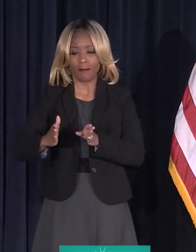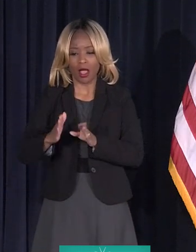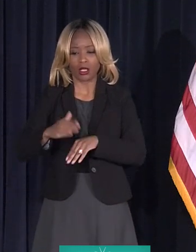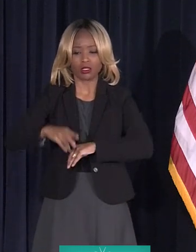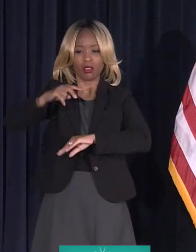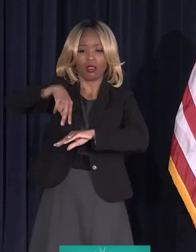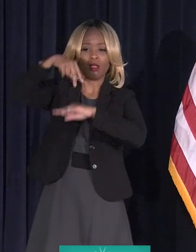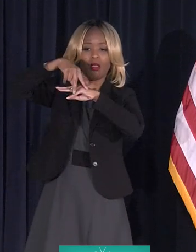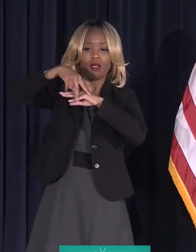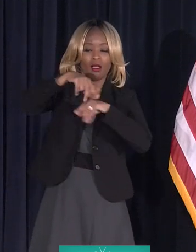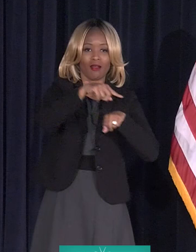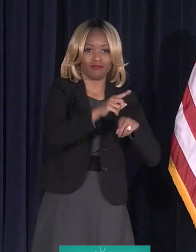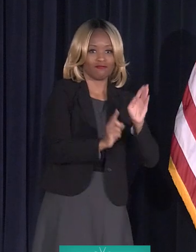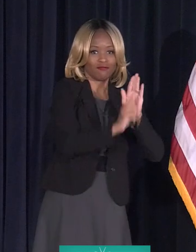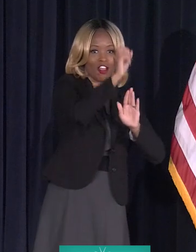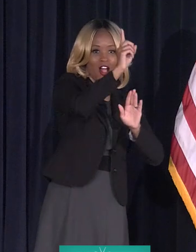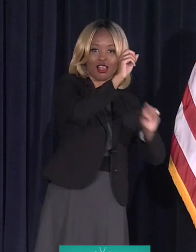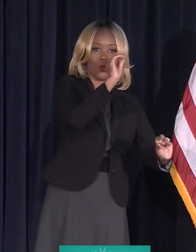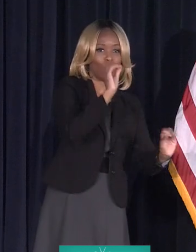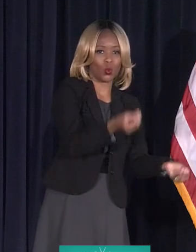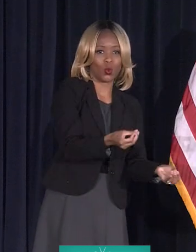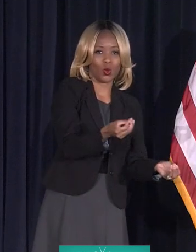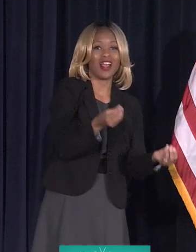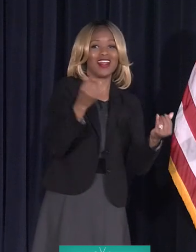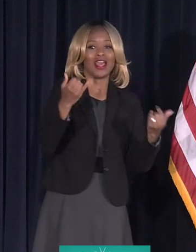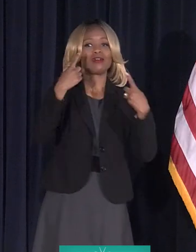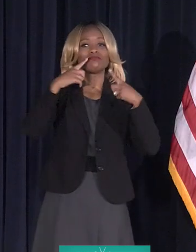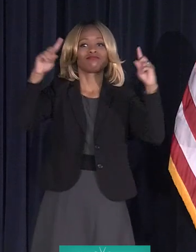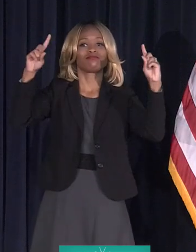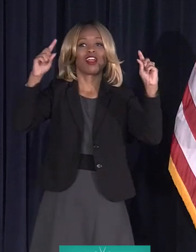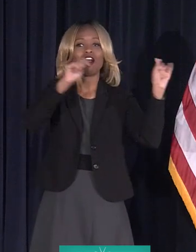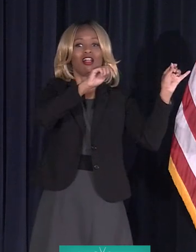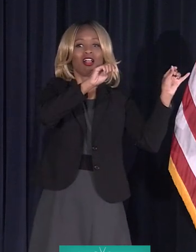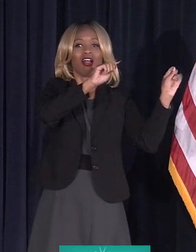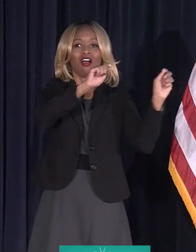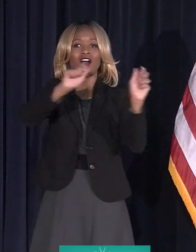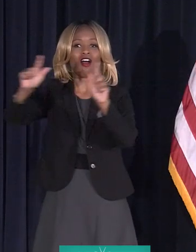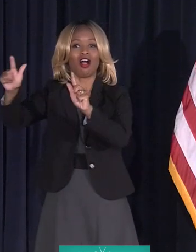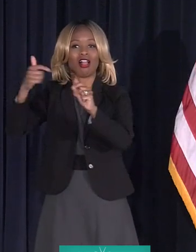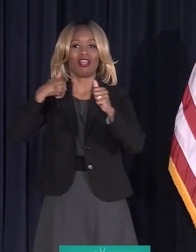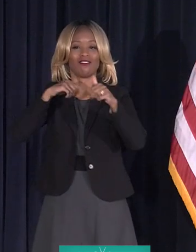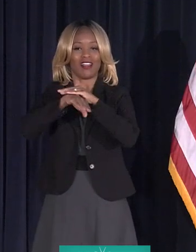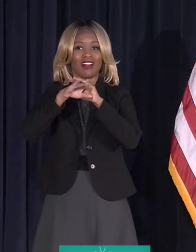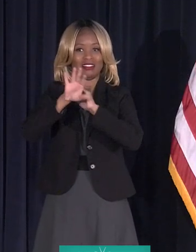achieved because everyone can now see the game. They all have access.